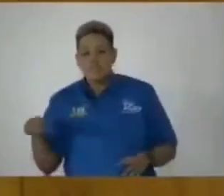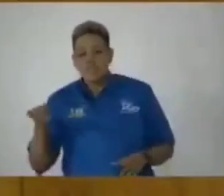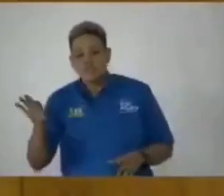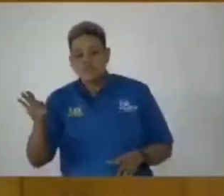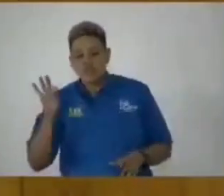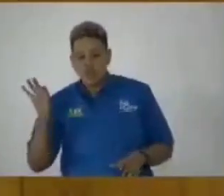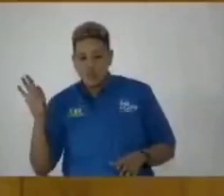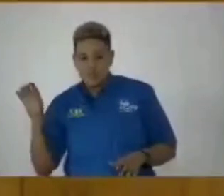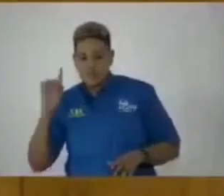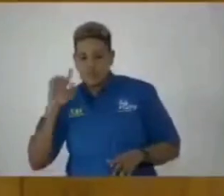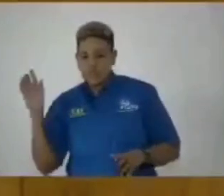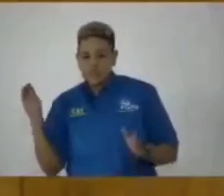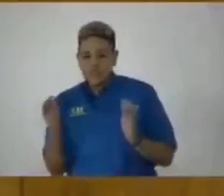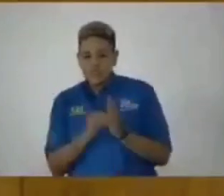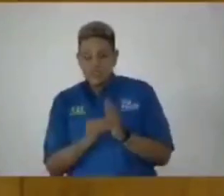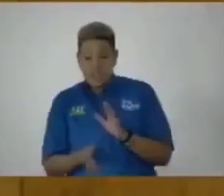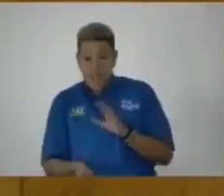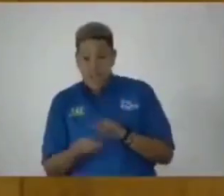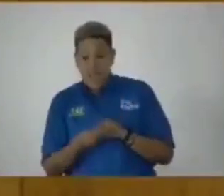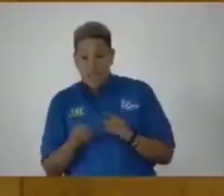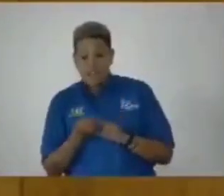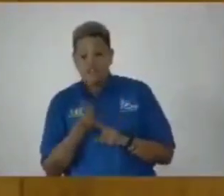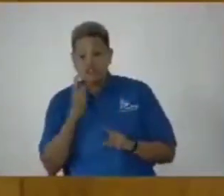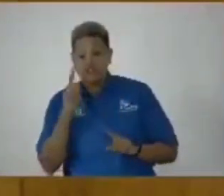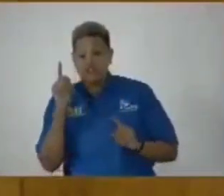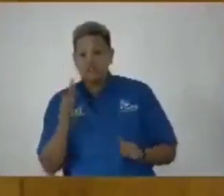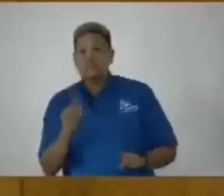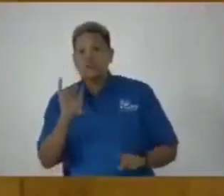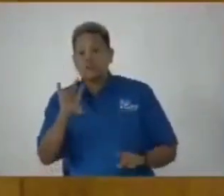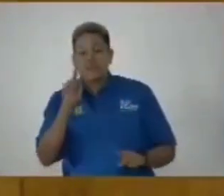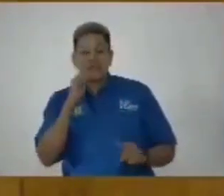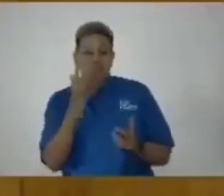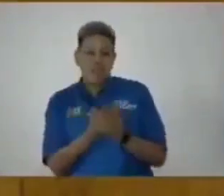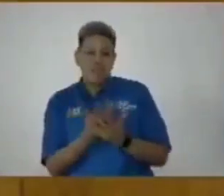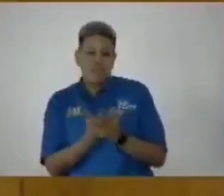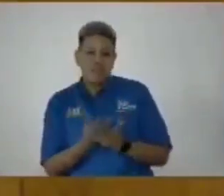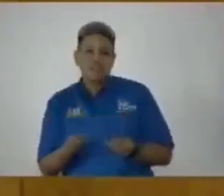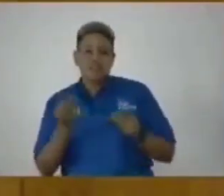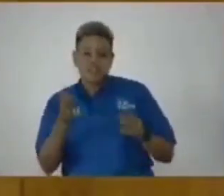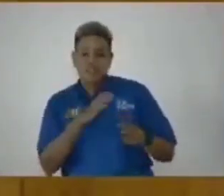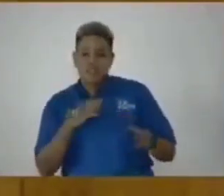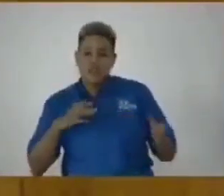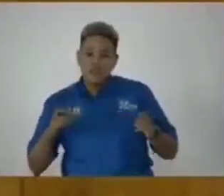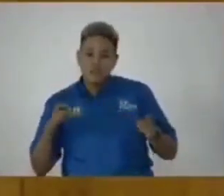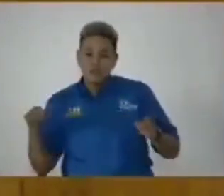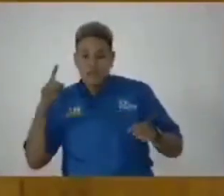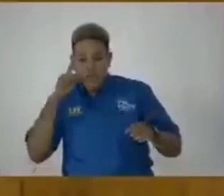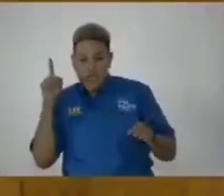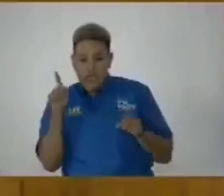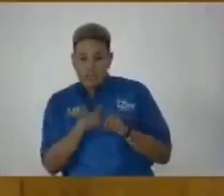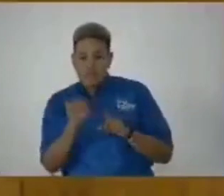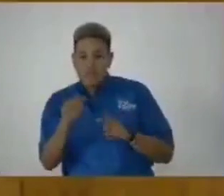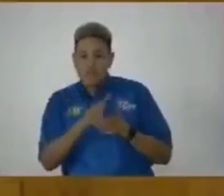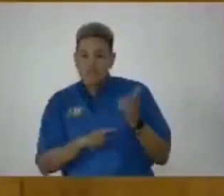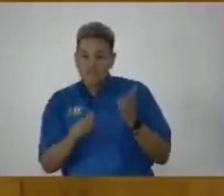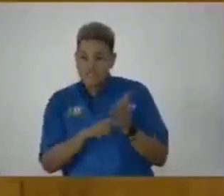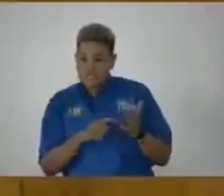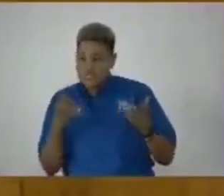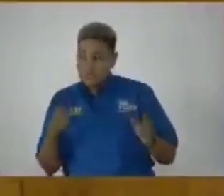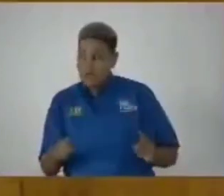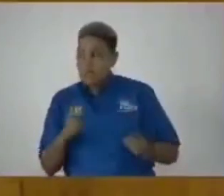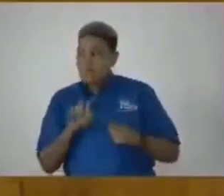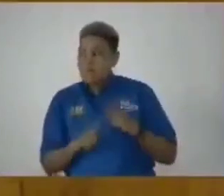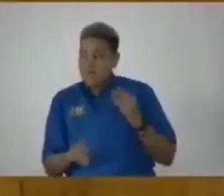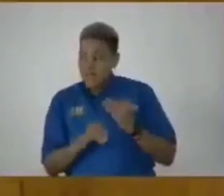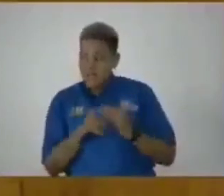chosen to issue an addendum to respond to that. And as it happens, they agree with that criticism, and